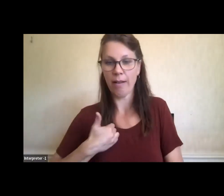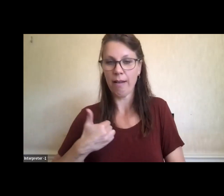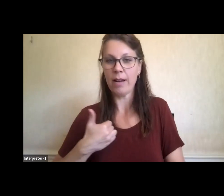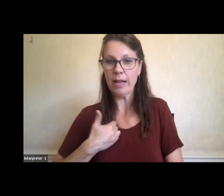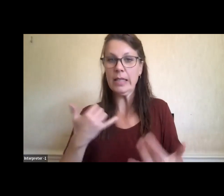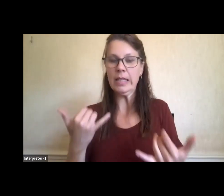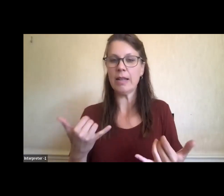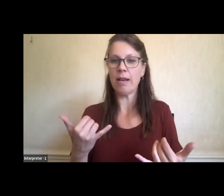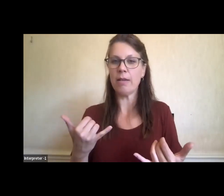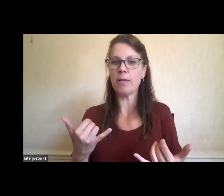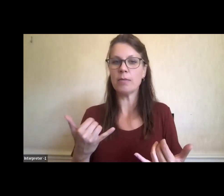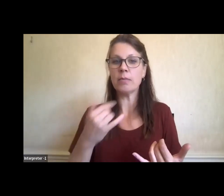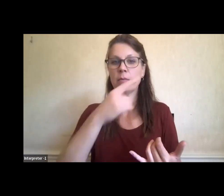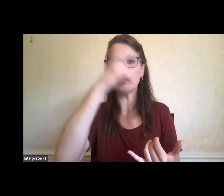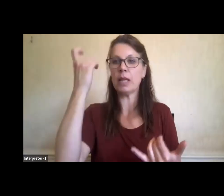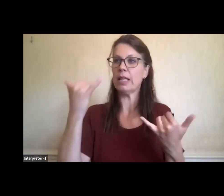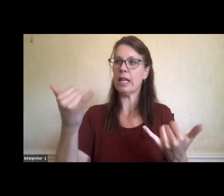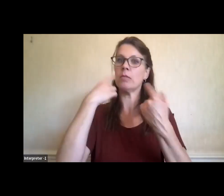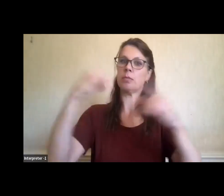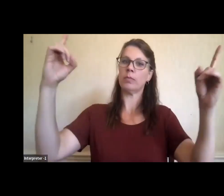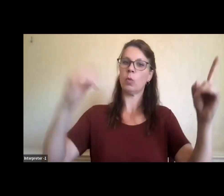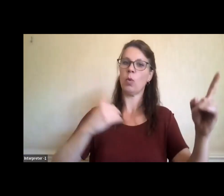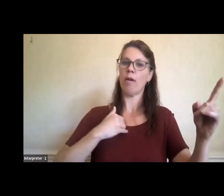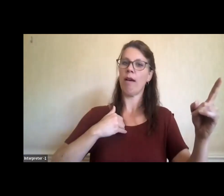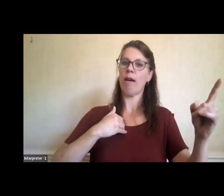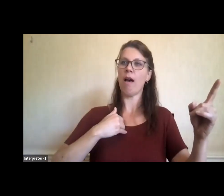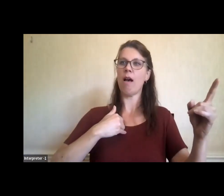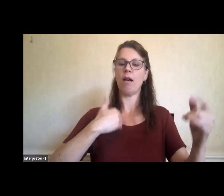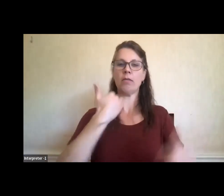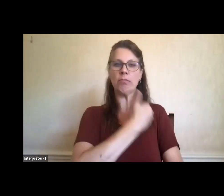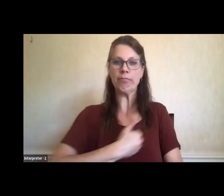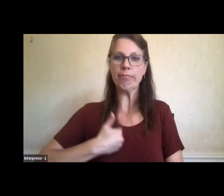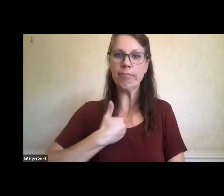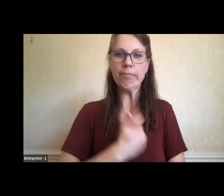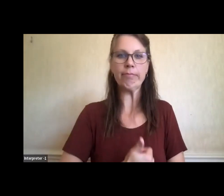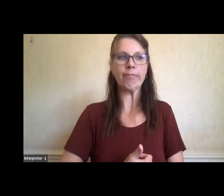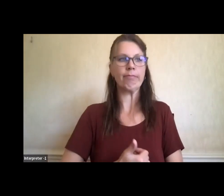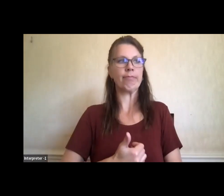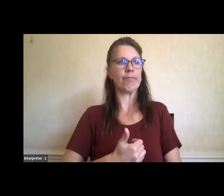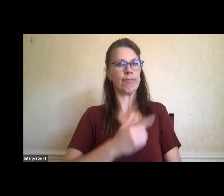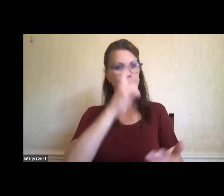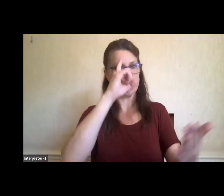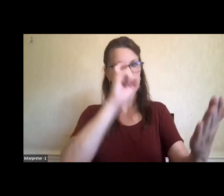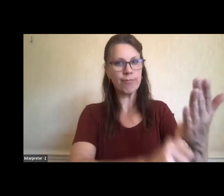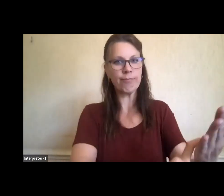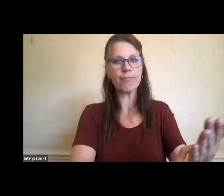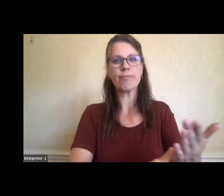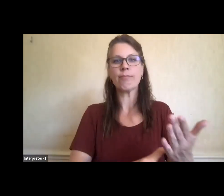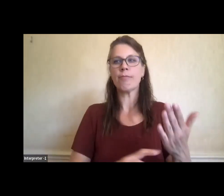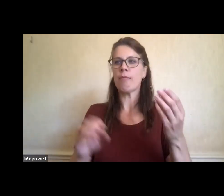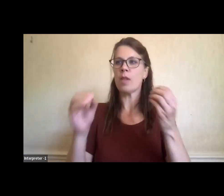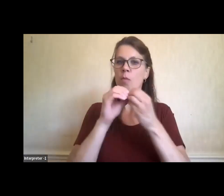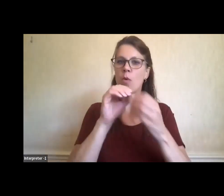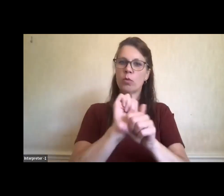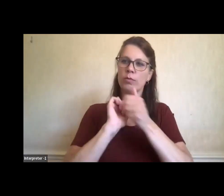to reconciliation, to fostering reconciliation in this country. And it's